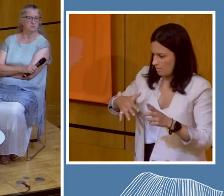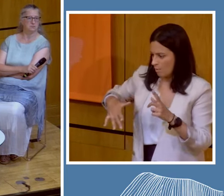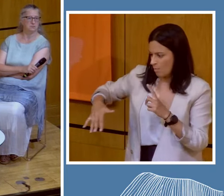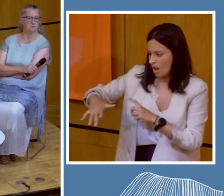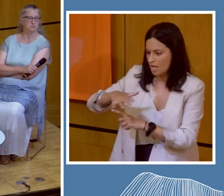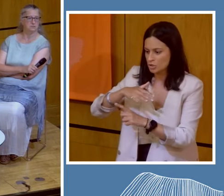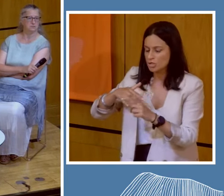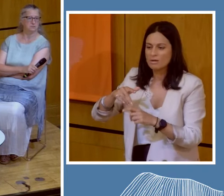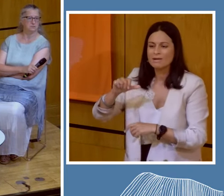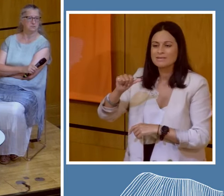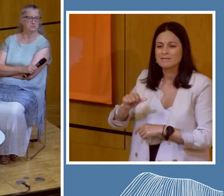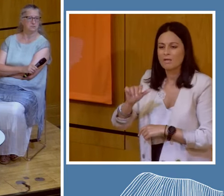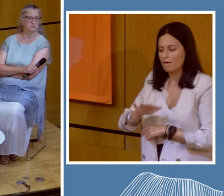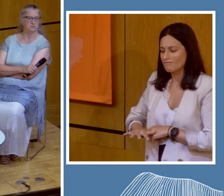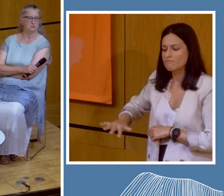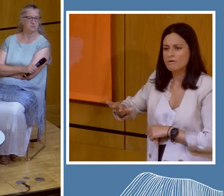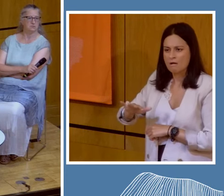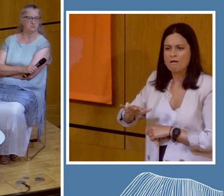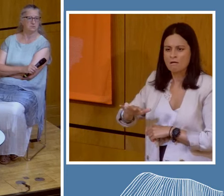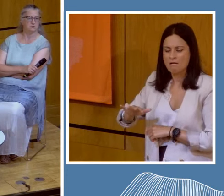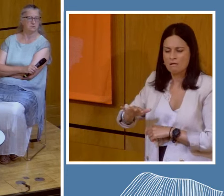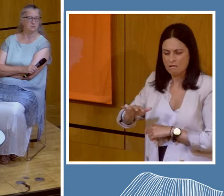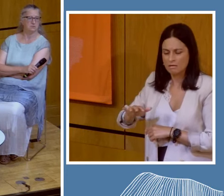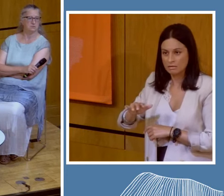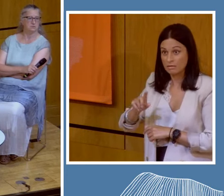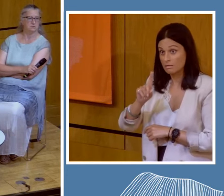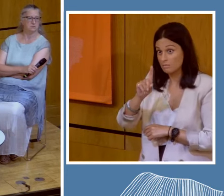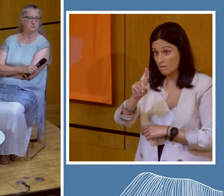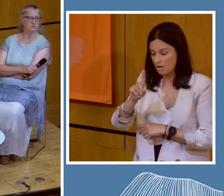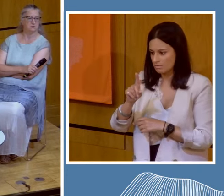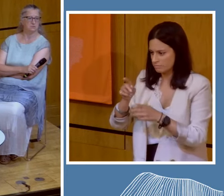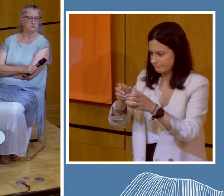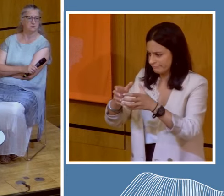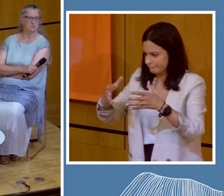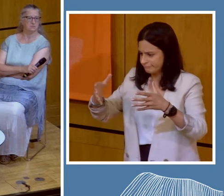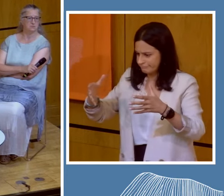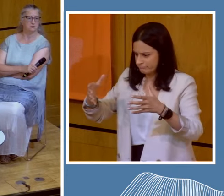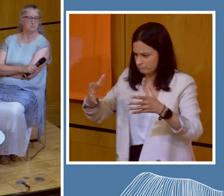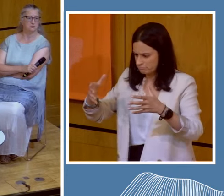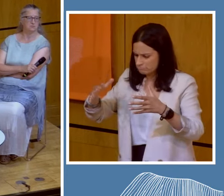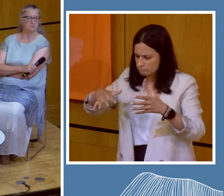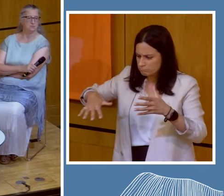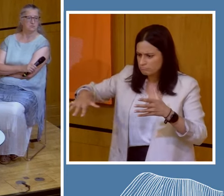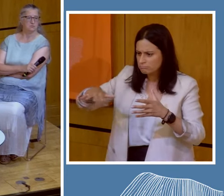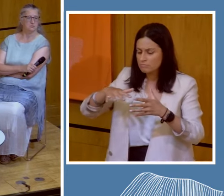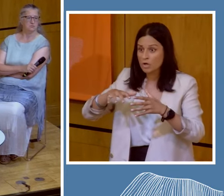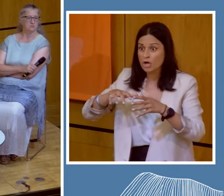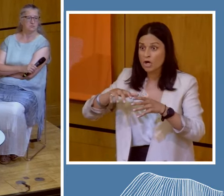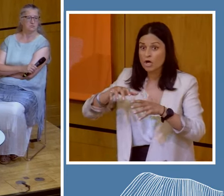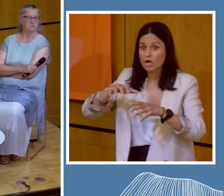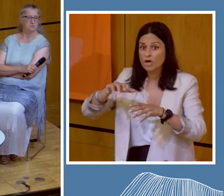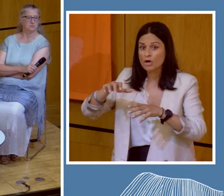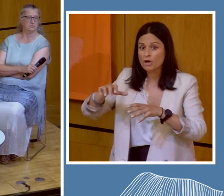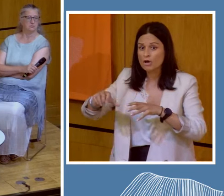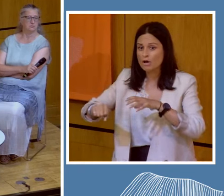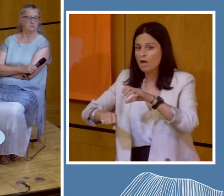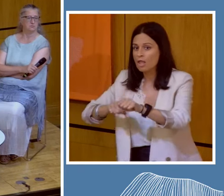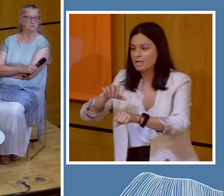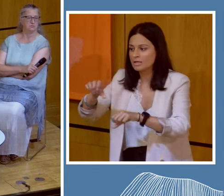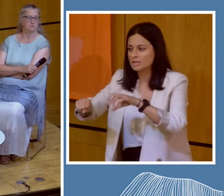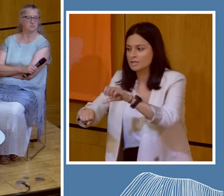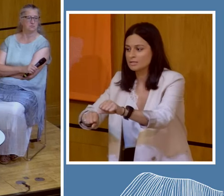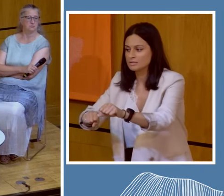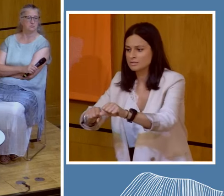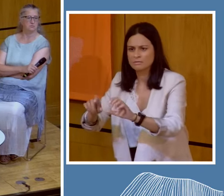except for South Africa, Africa doesn't have a big population of colonists, people who've moved in and taken